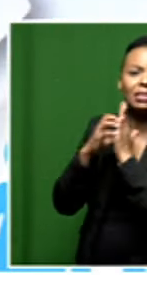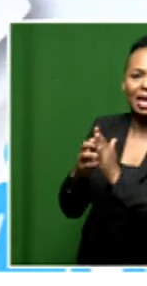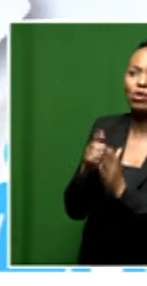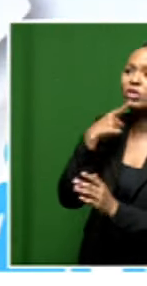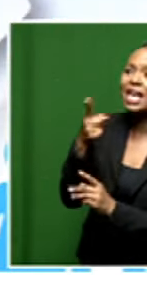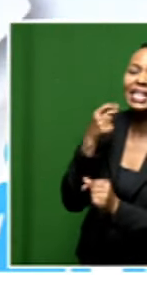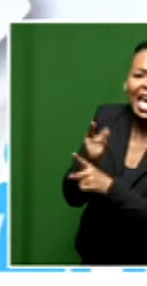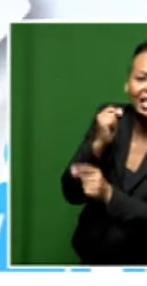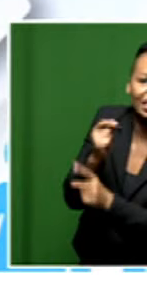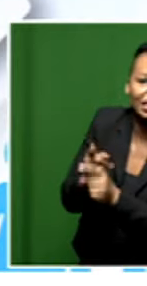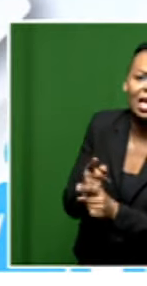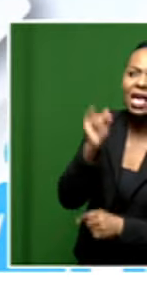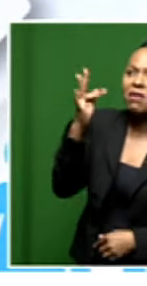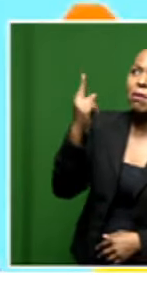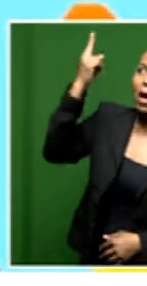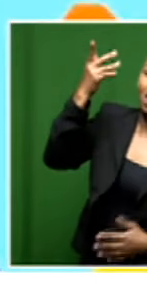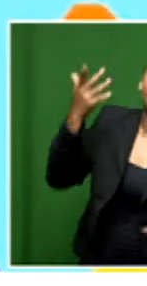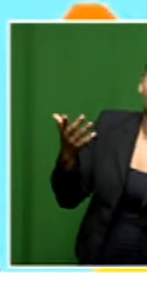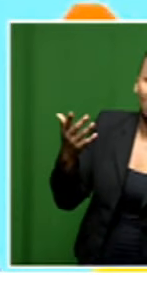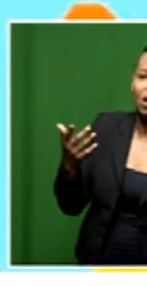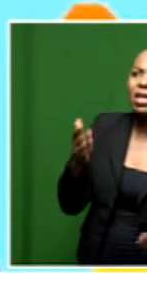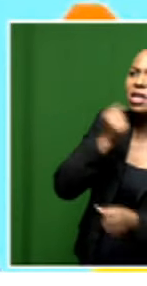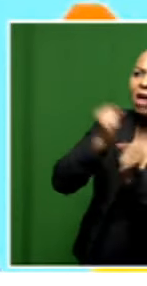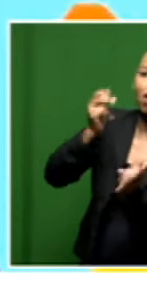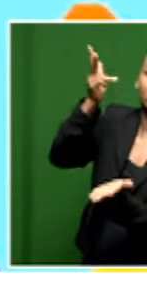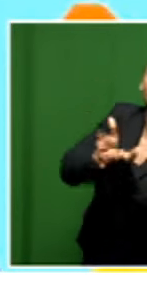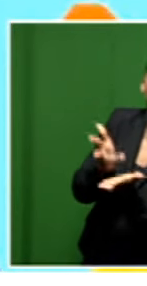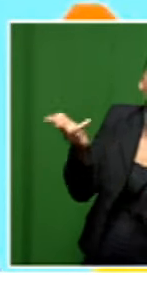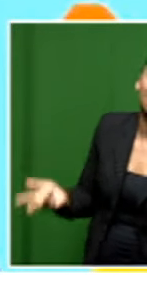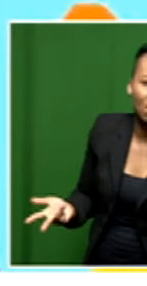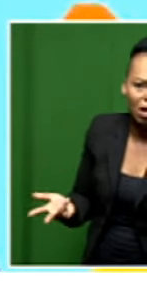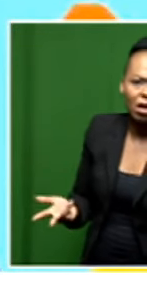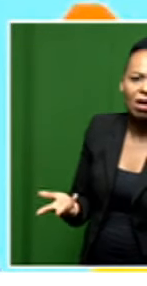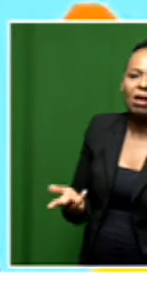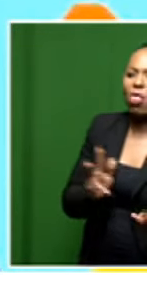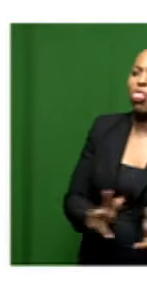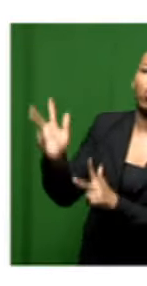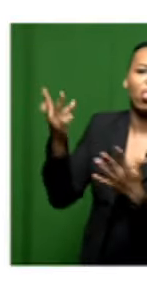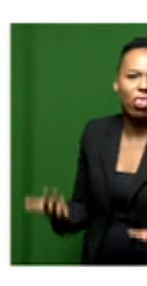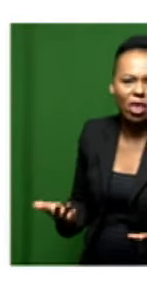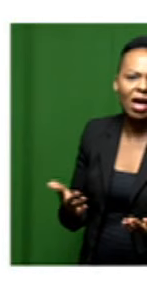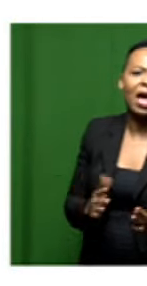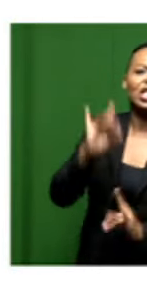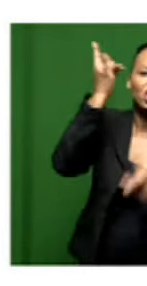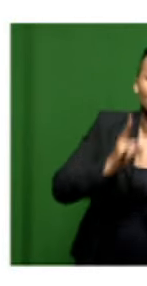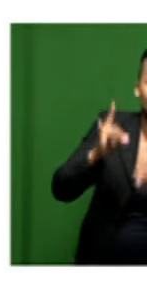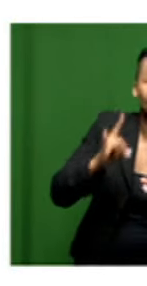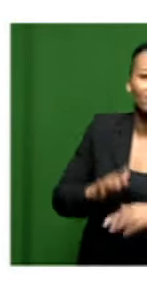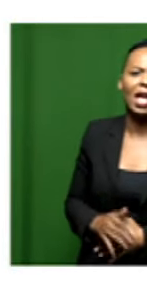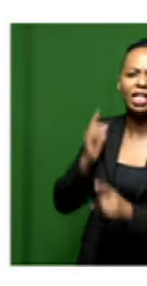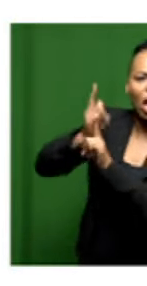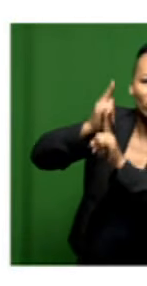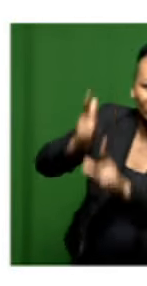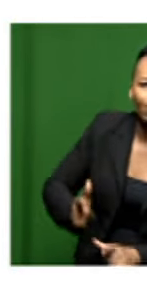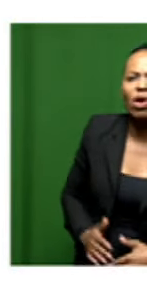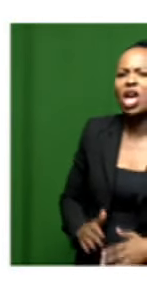taxis, which wouldn't stop for people living with a disability, and, for instance, township malls, churches, what do you have